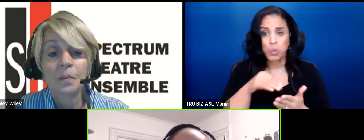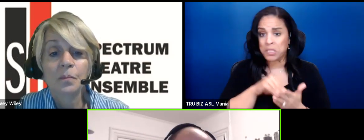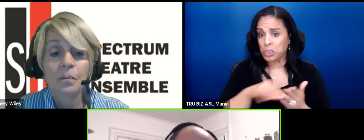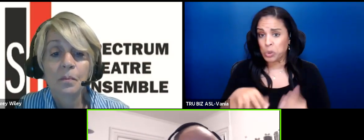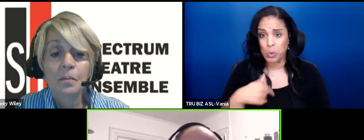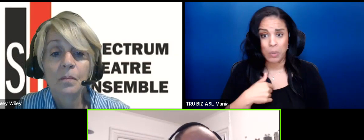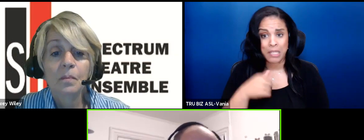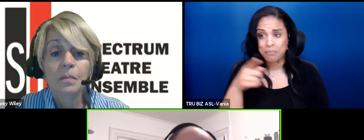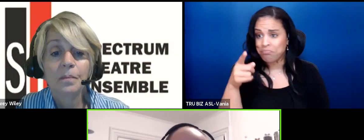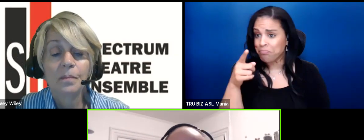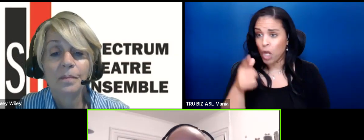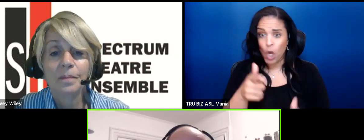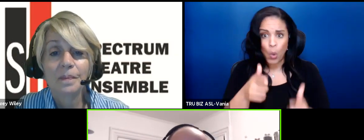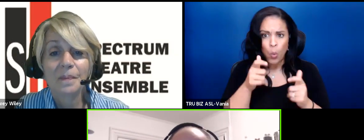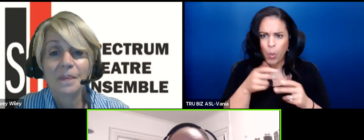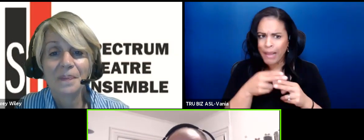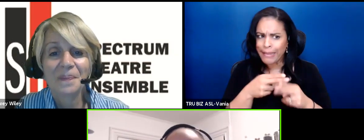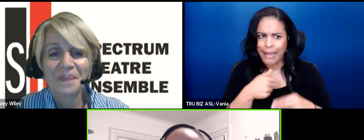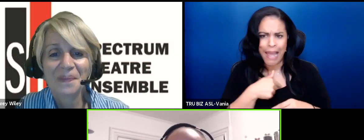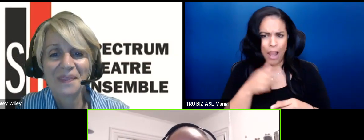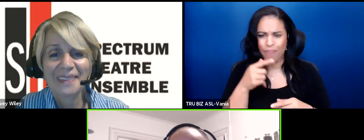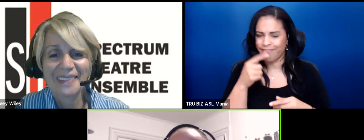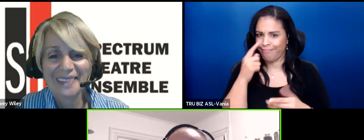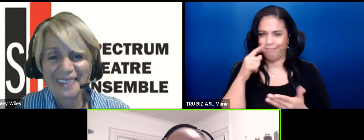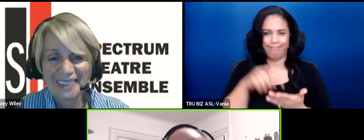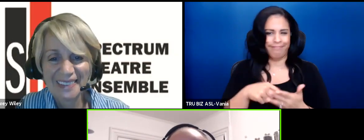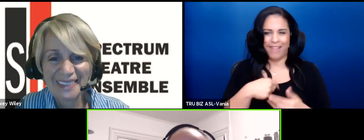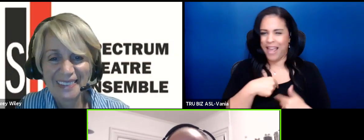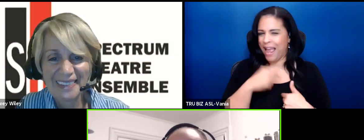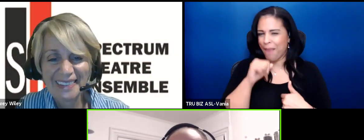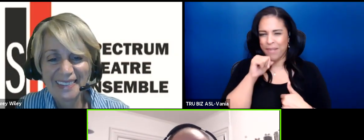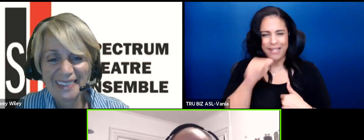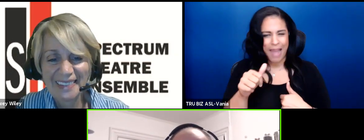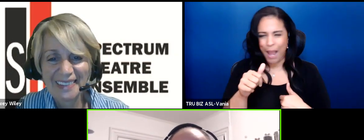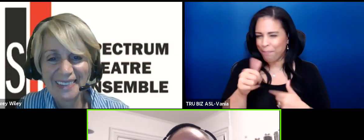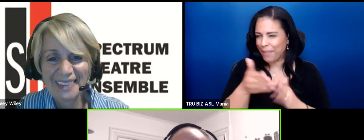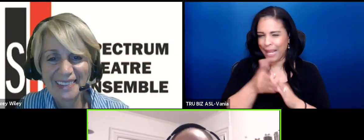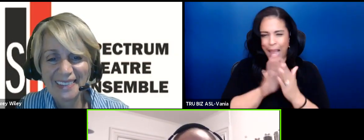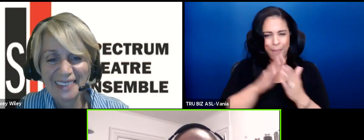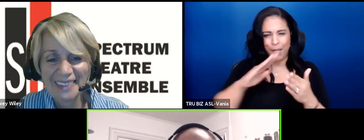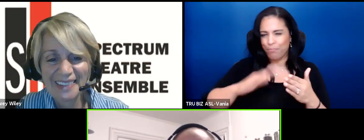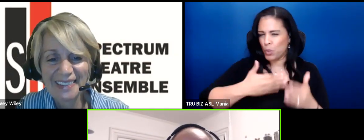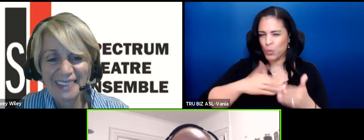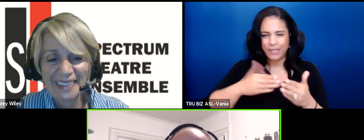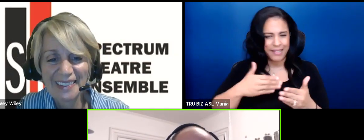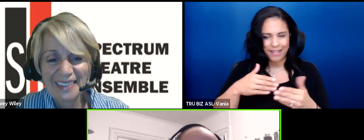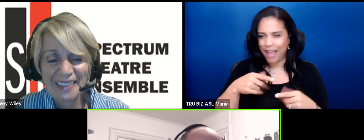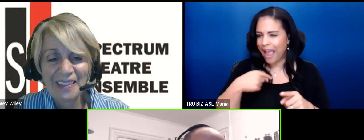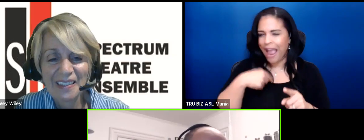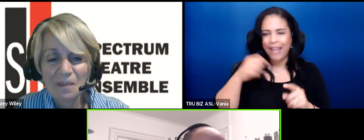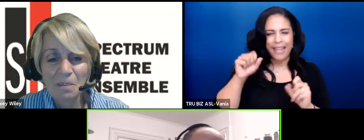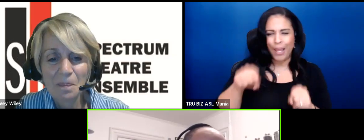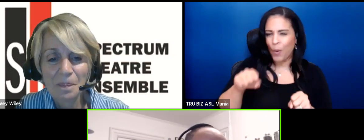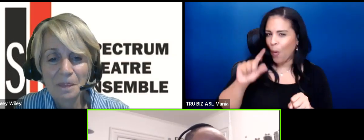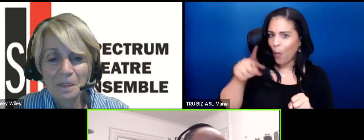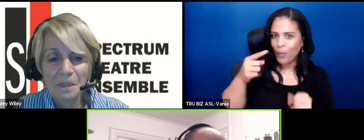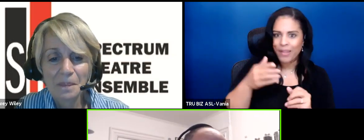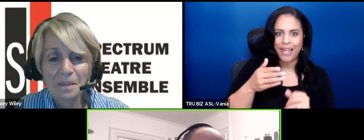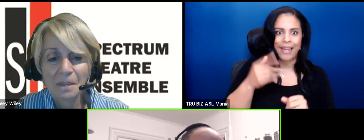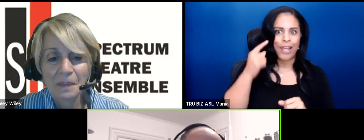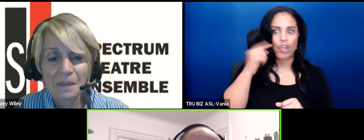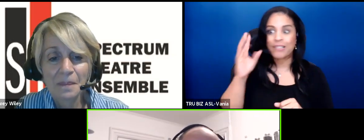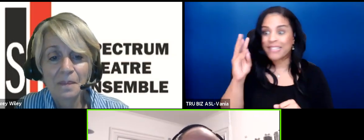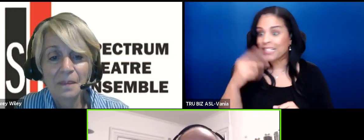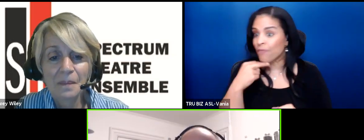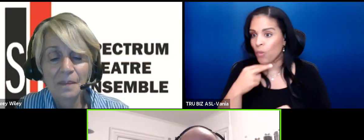very quickly realized that I was not about to become the next Herbert Von Karajan. I couldn't hear six voices. I could only hear four. Um and